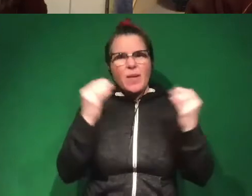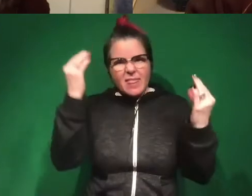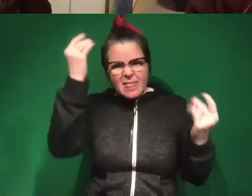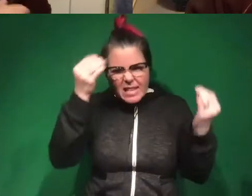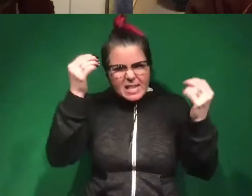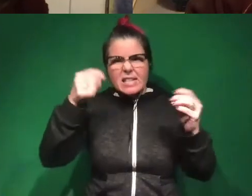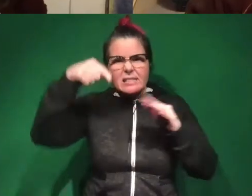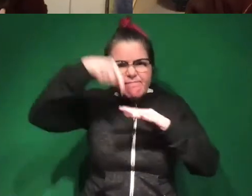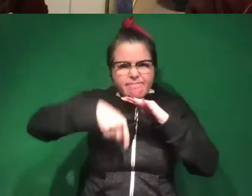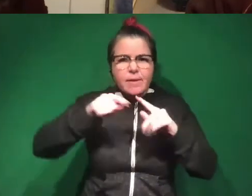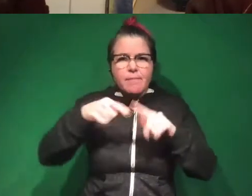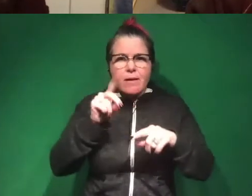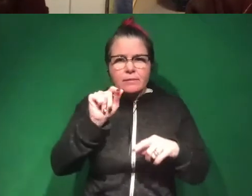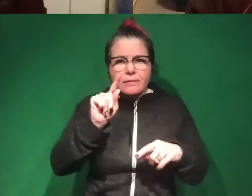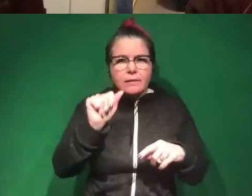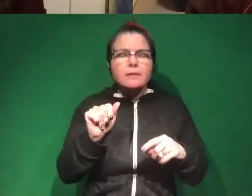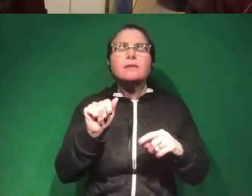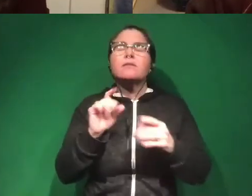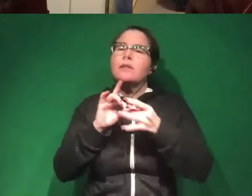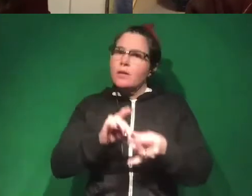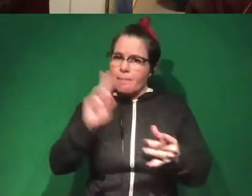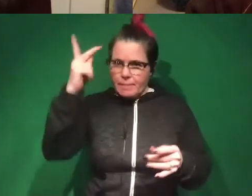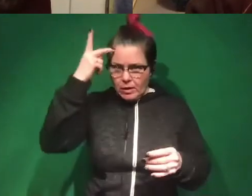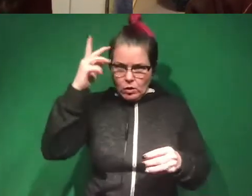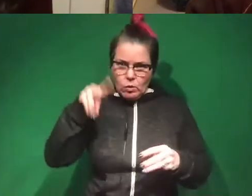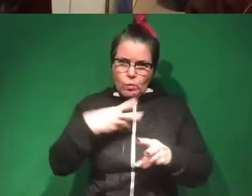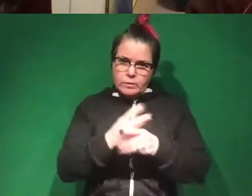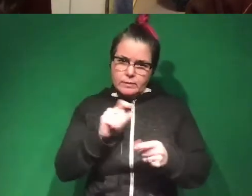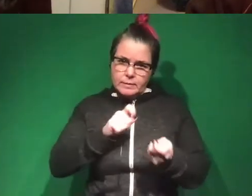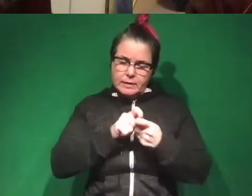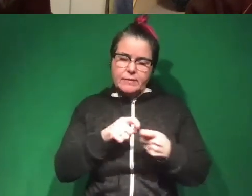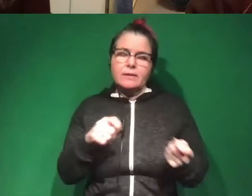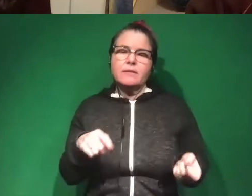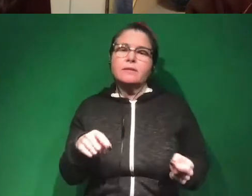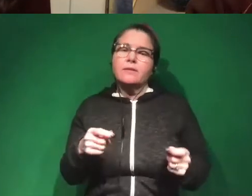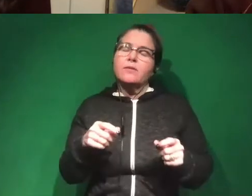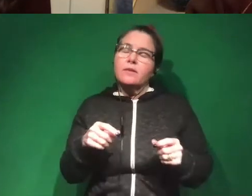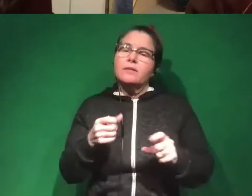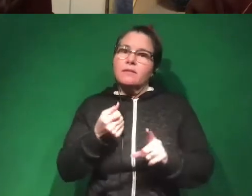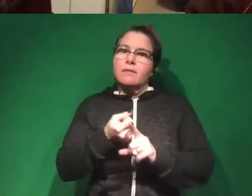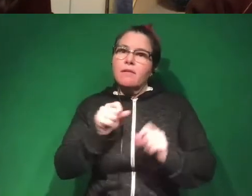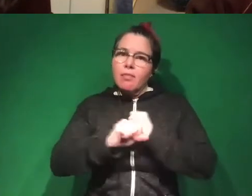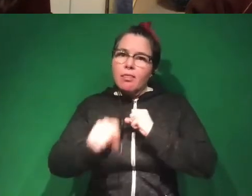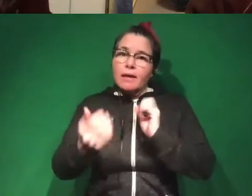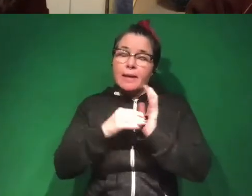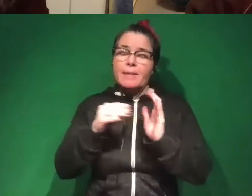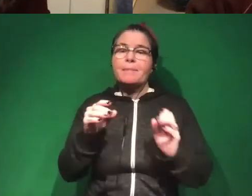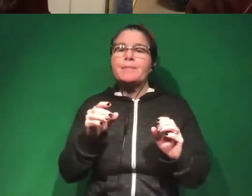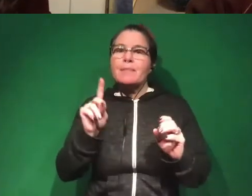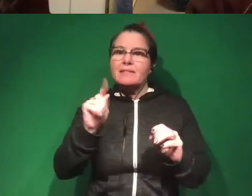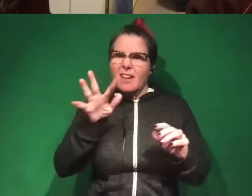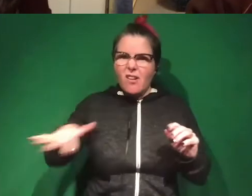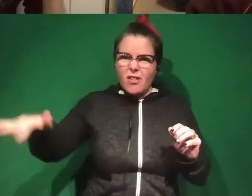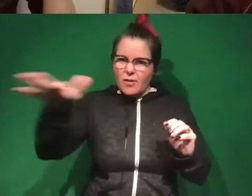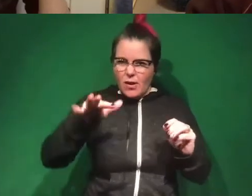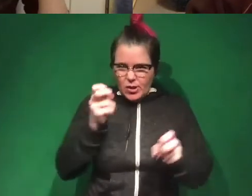data, especially data about the political world, which we see, again, to keep talking about the data that's all around us right now, we see how difficult it is even to